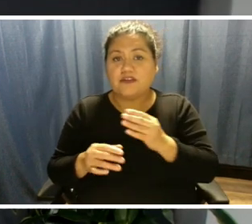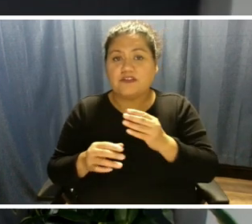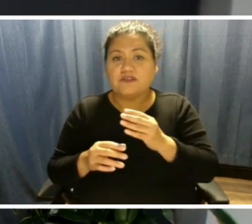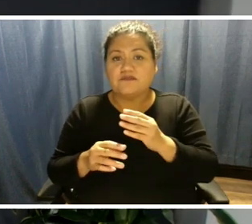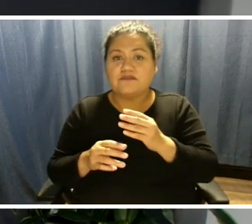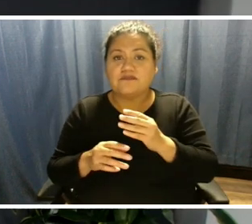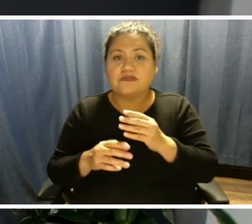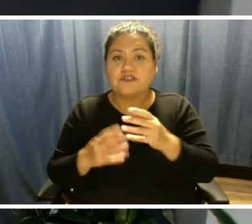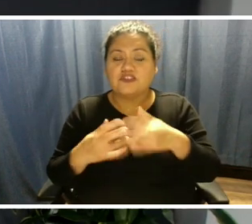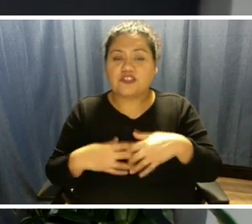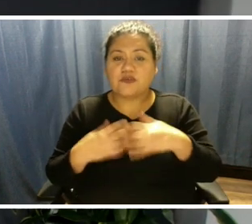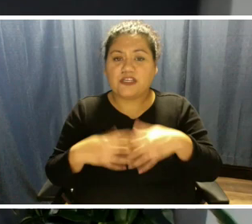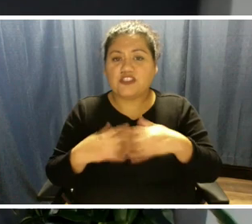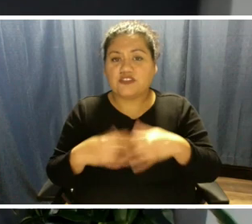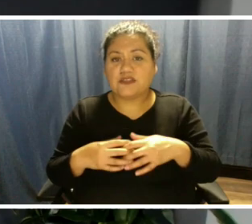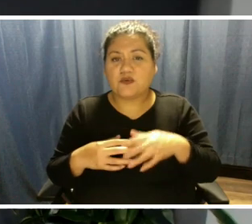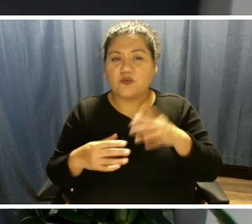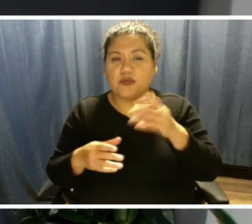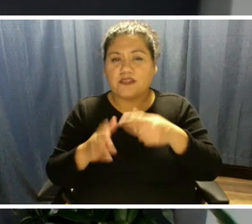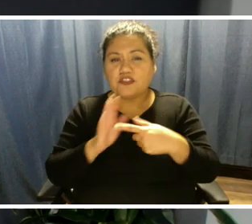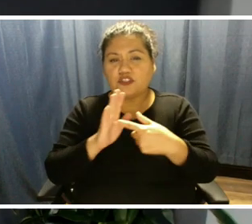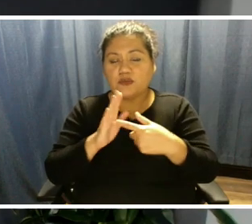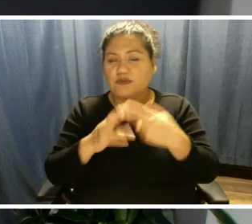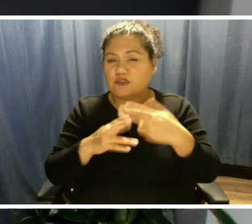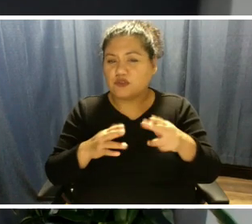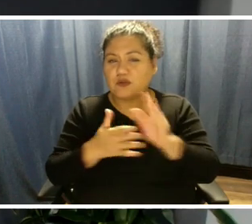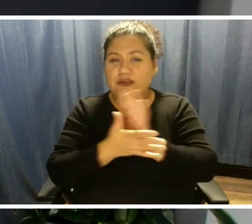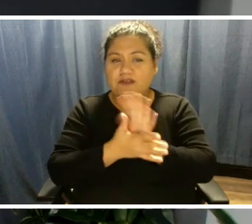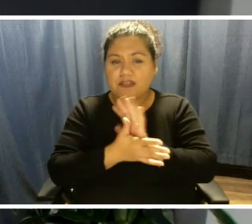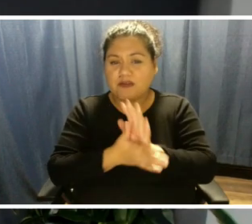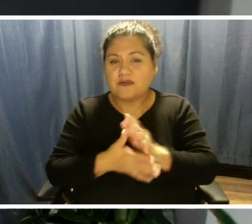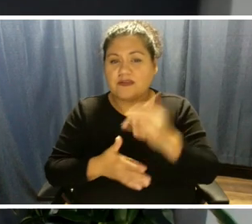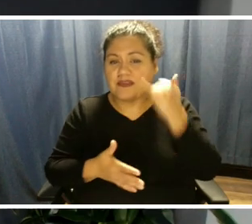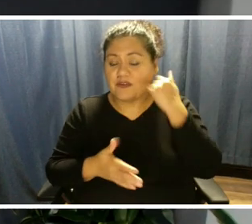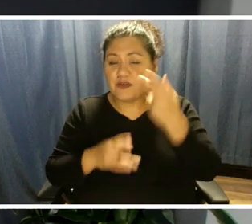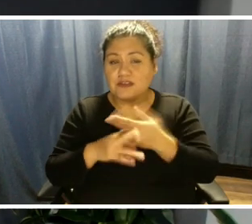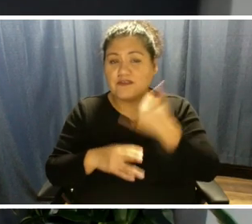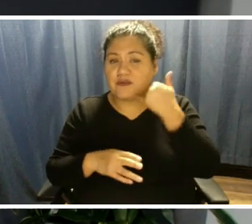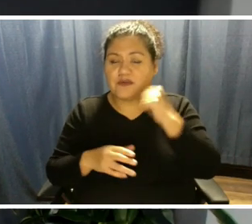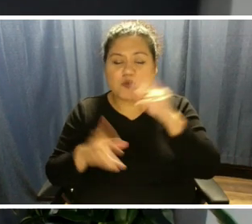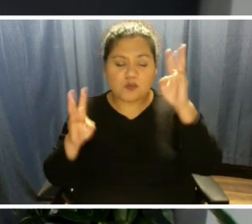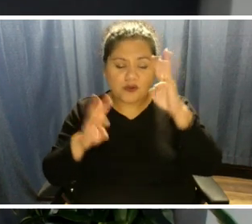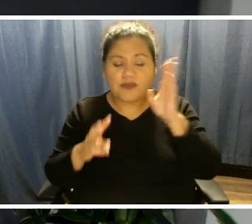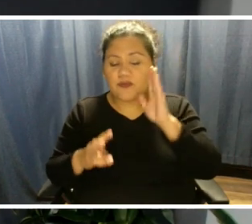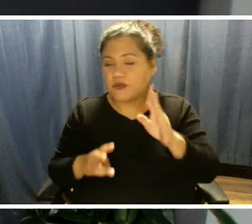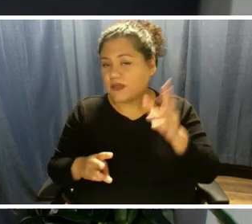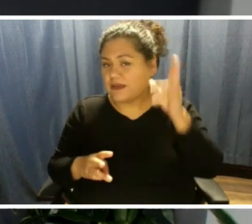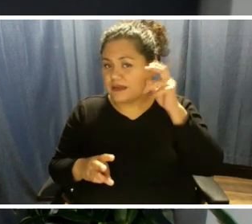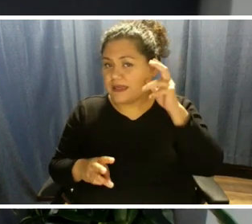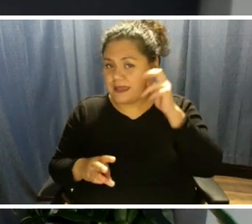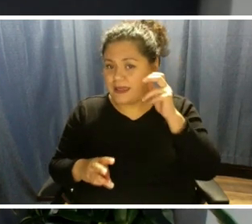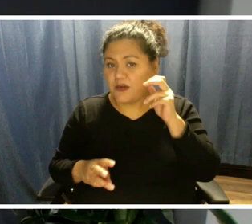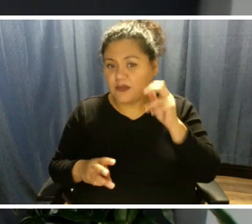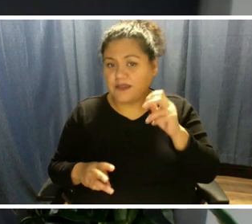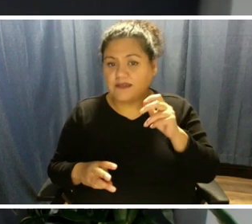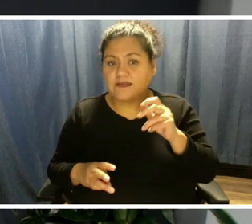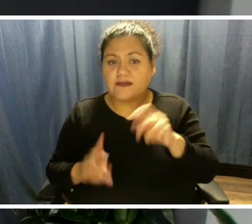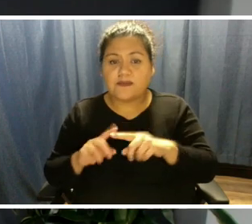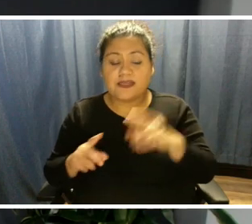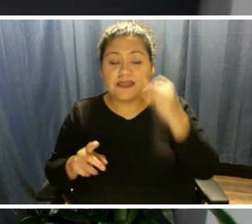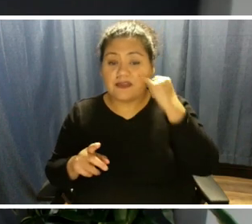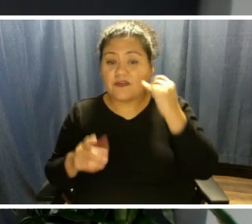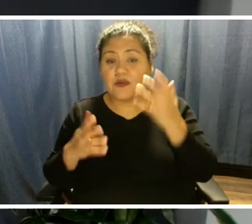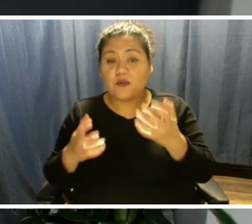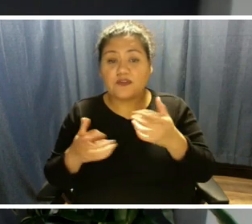if you're listening through the phone, don't worry, it's going to be narrated and you'll be able to listen to that. However, if you'd like to